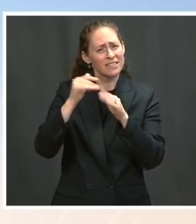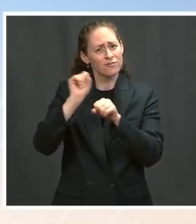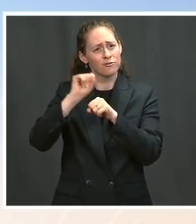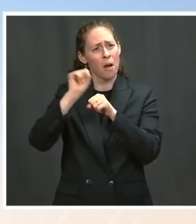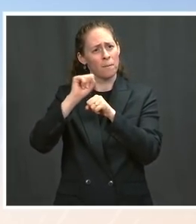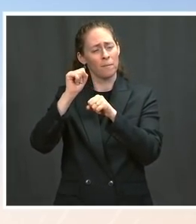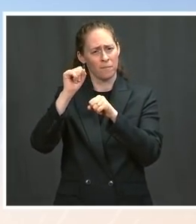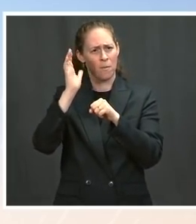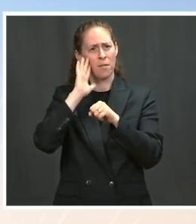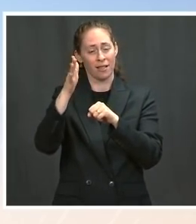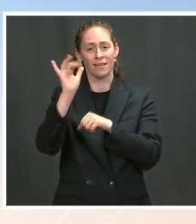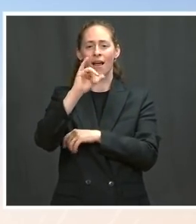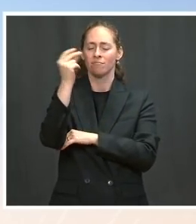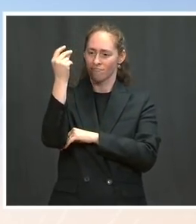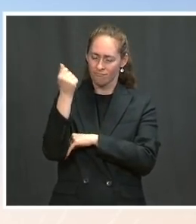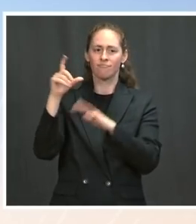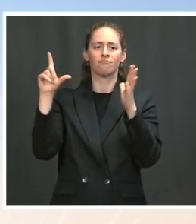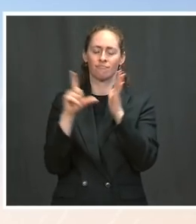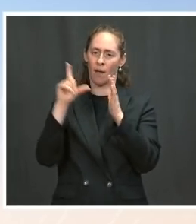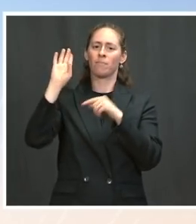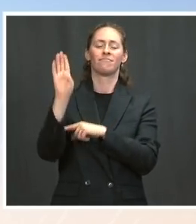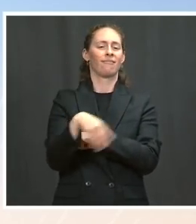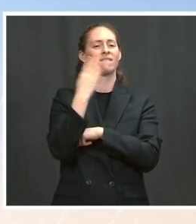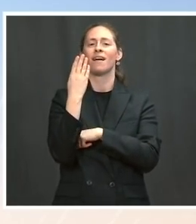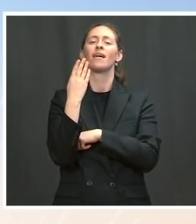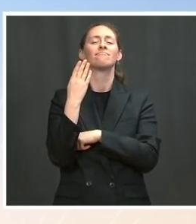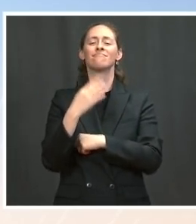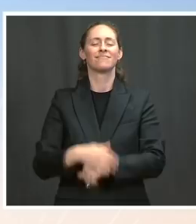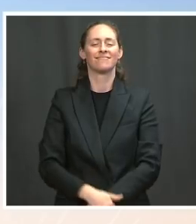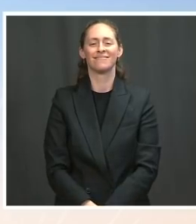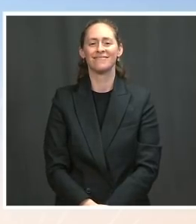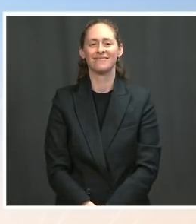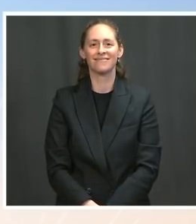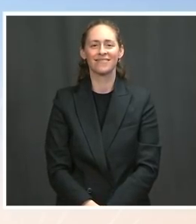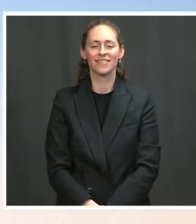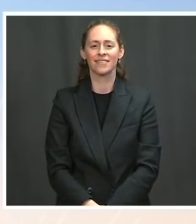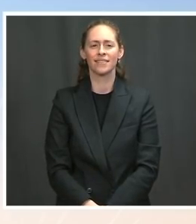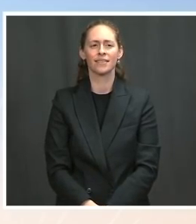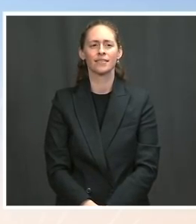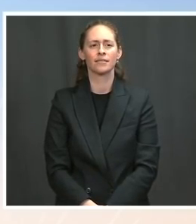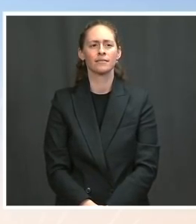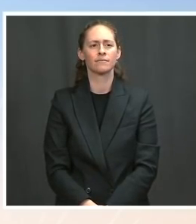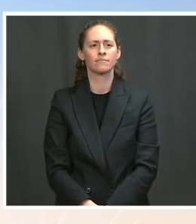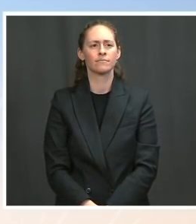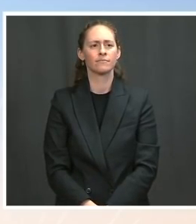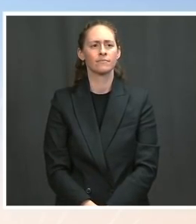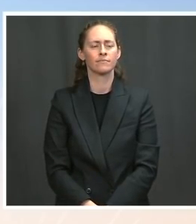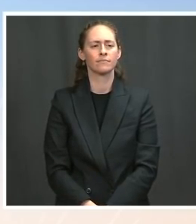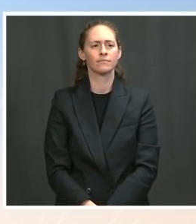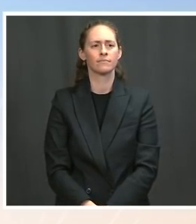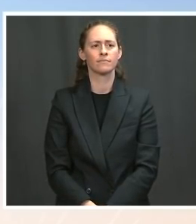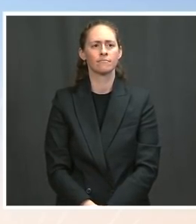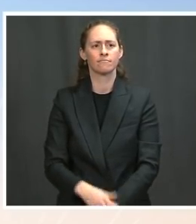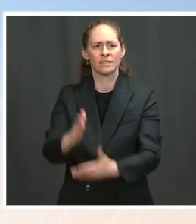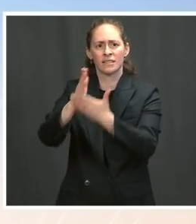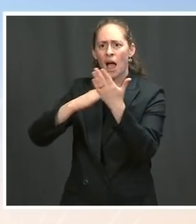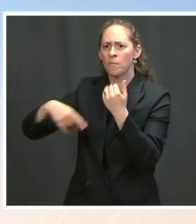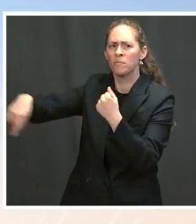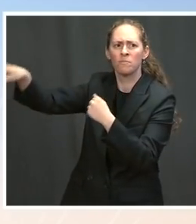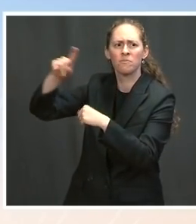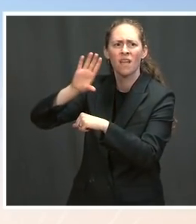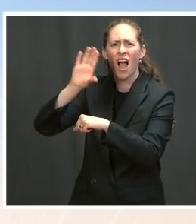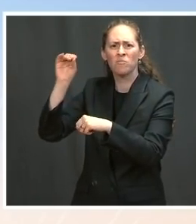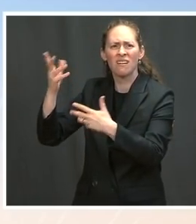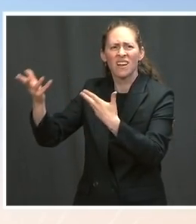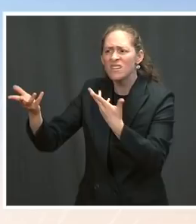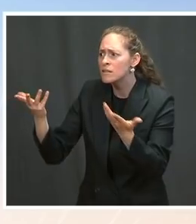while. The Press. Thanks, Jen. Madam Secretary, what's your advice then to the employers who say they are having difficulty hiring workers? One suggestion has been